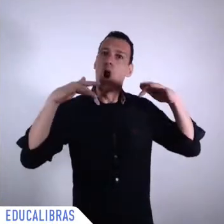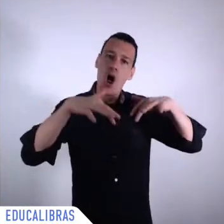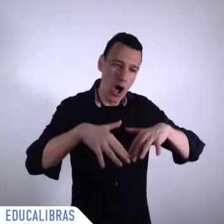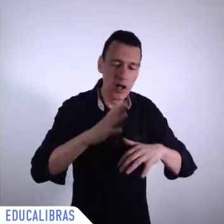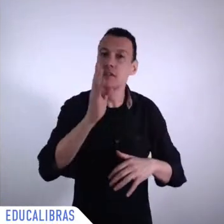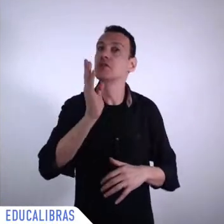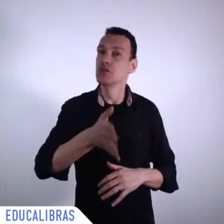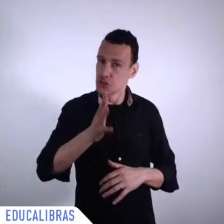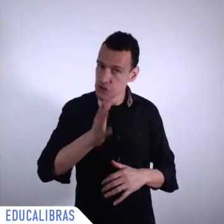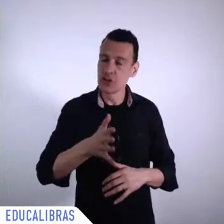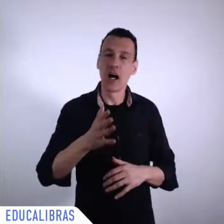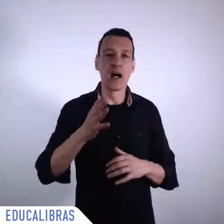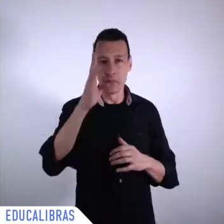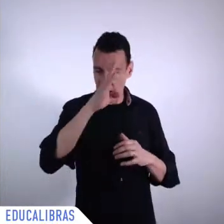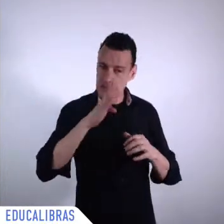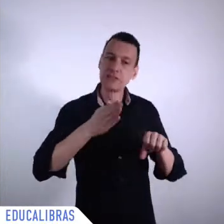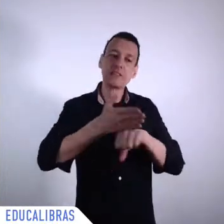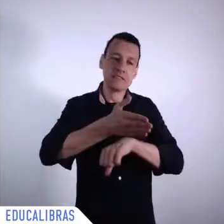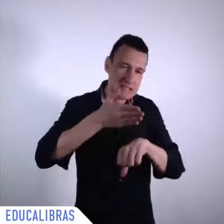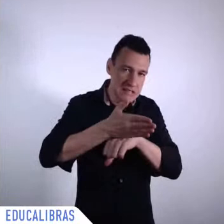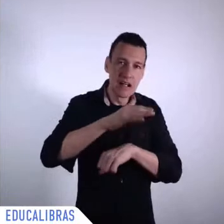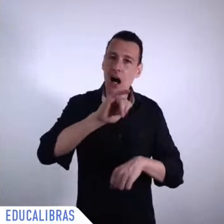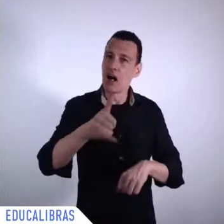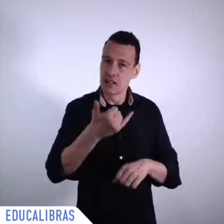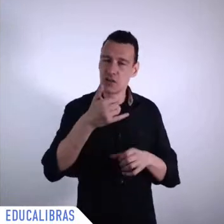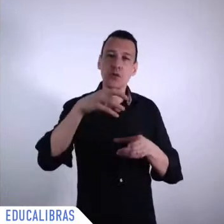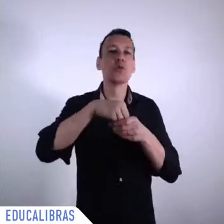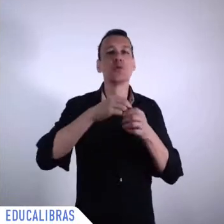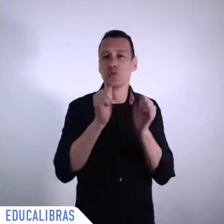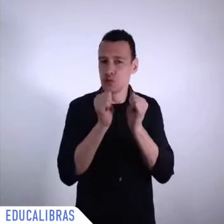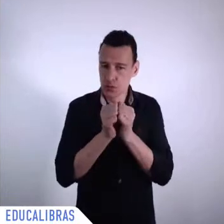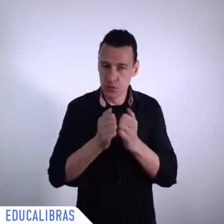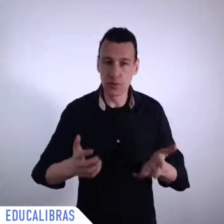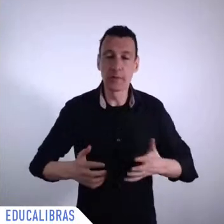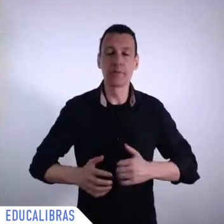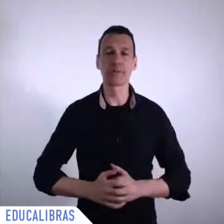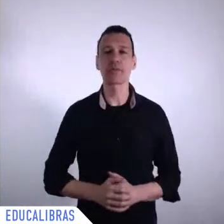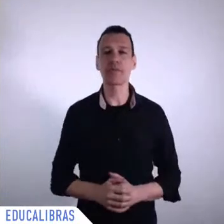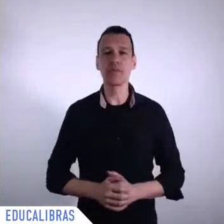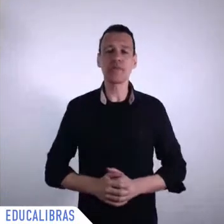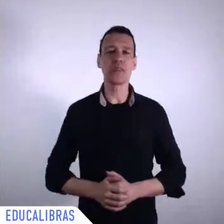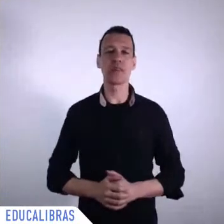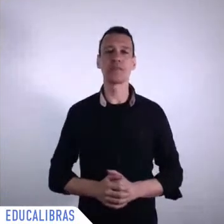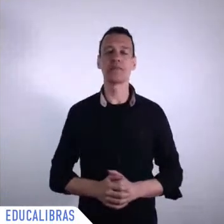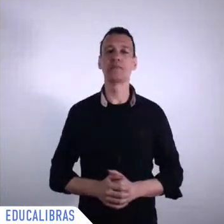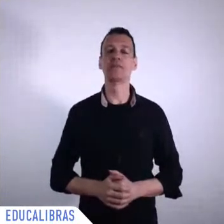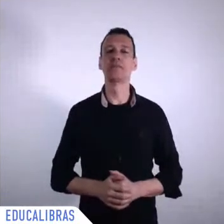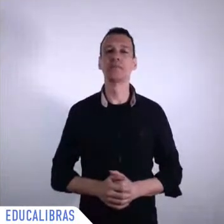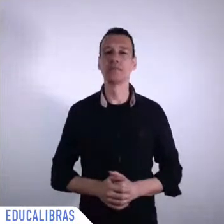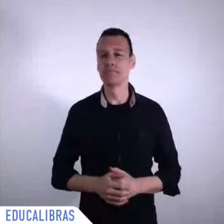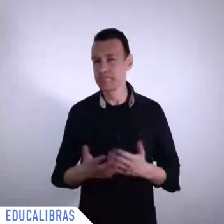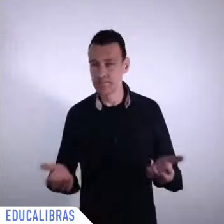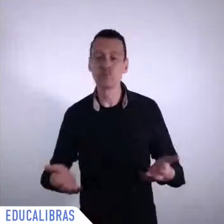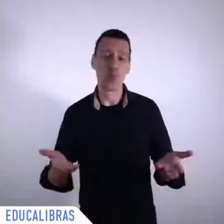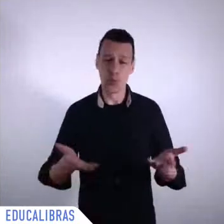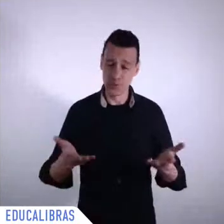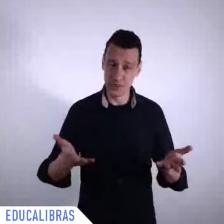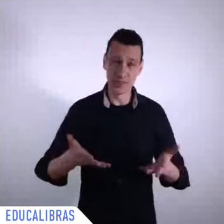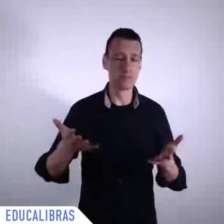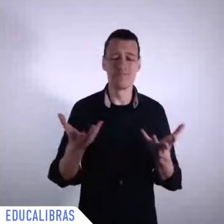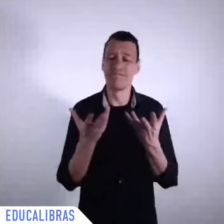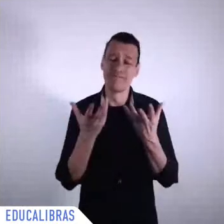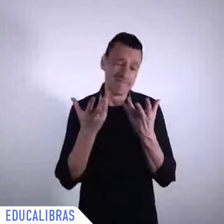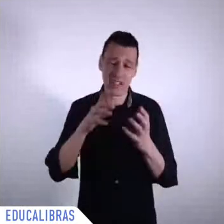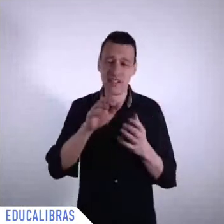confronting and probably with this changing geopolitics with the pressure on multilateralism with the